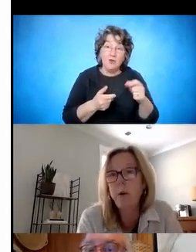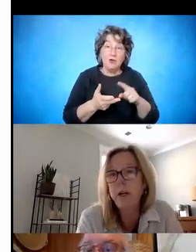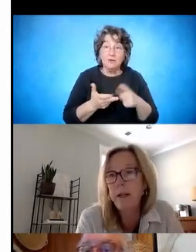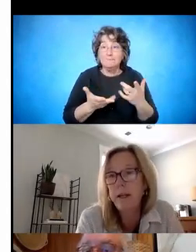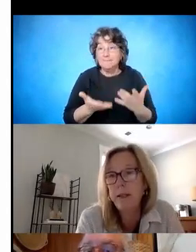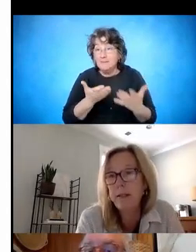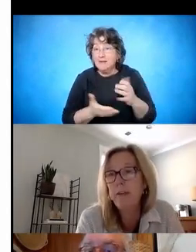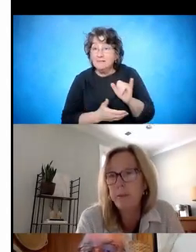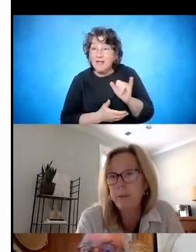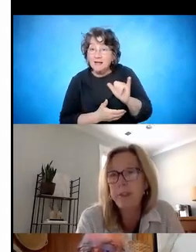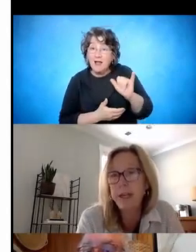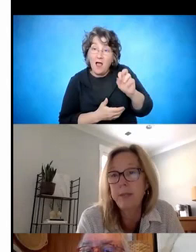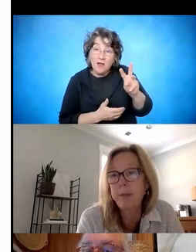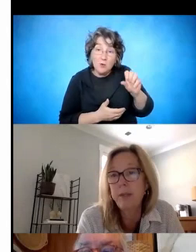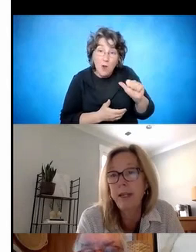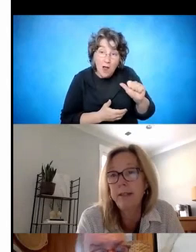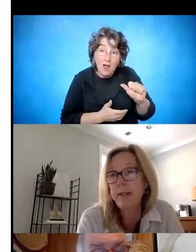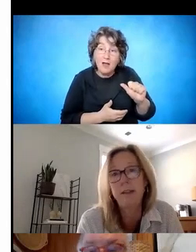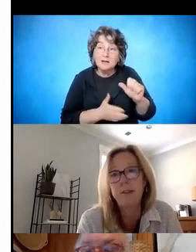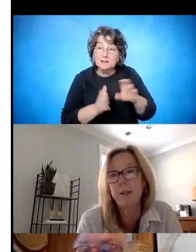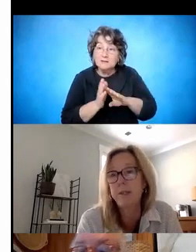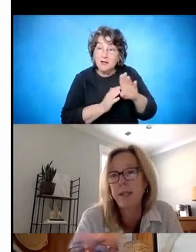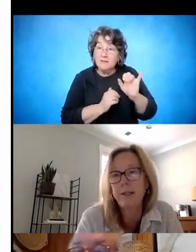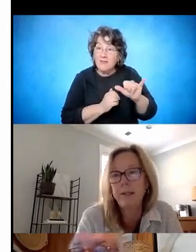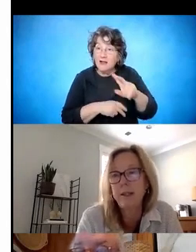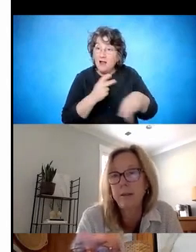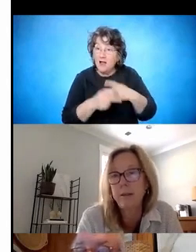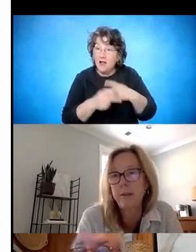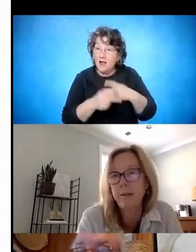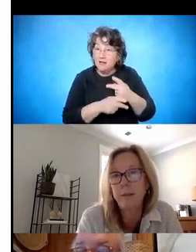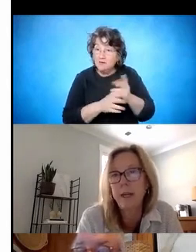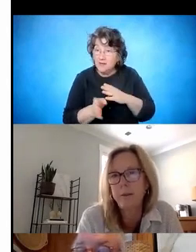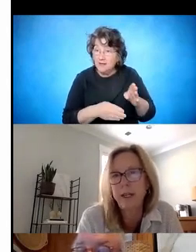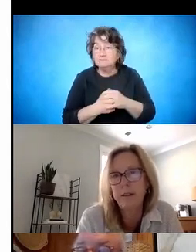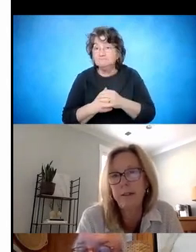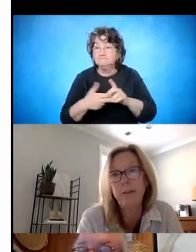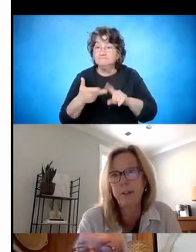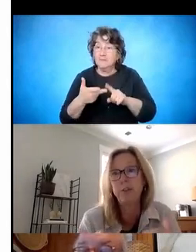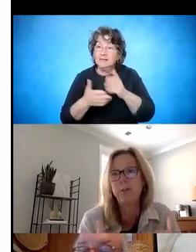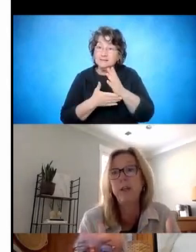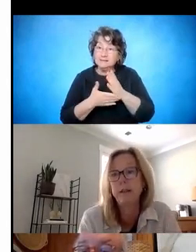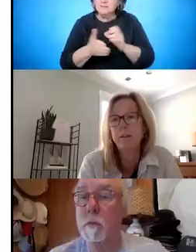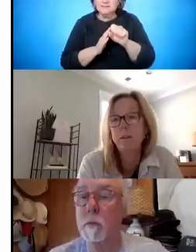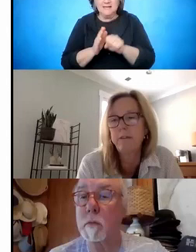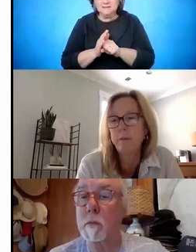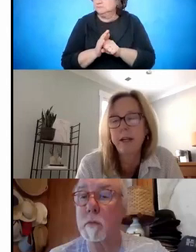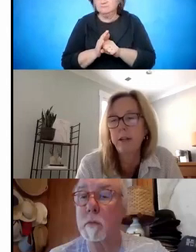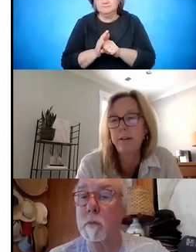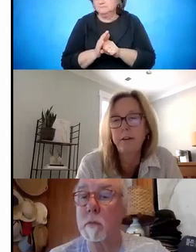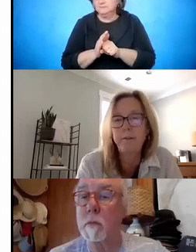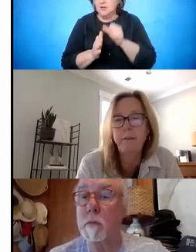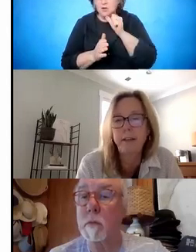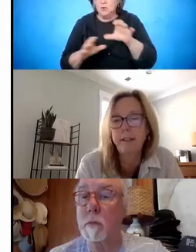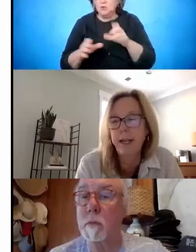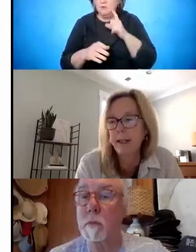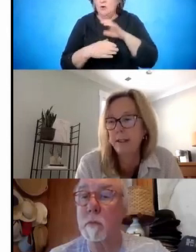Iowa and develop those types of plans. And then there's some states, I know that you don't do that at the local level. Michael, I don't